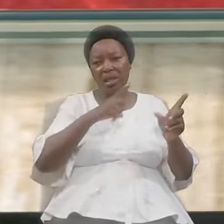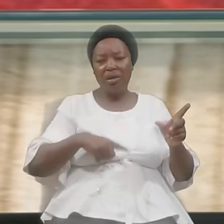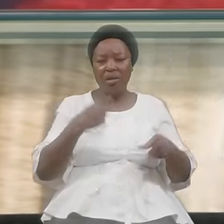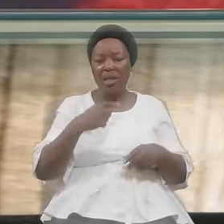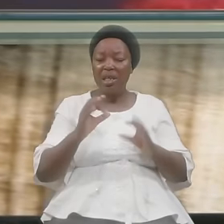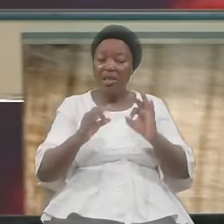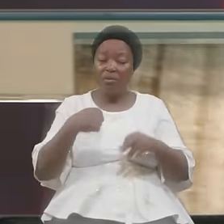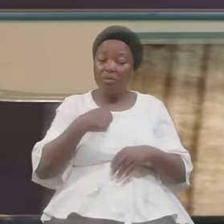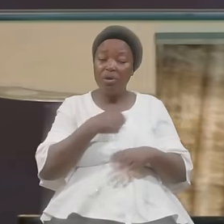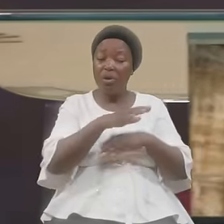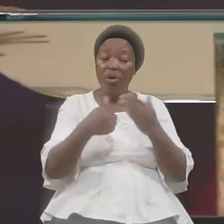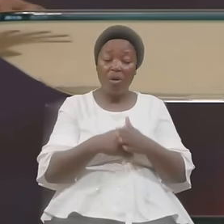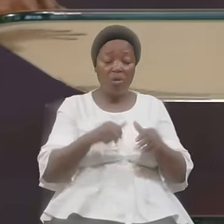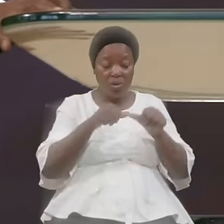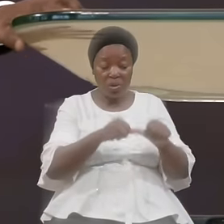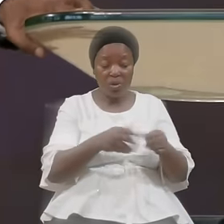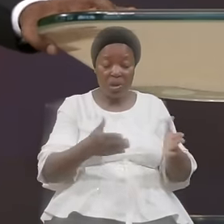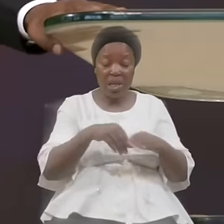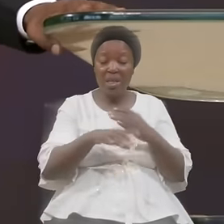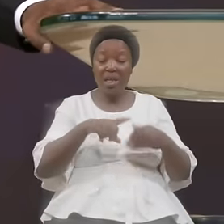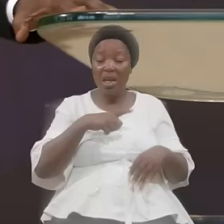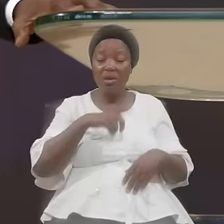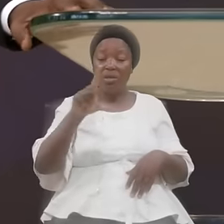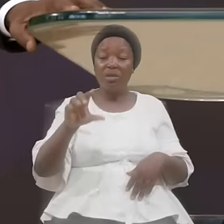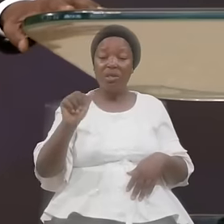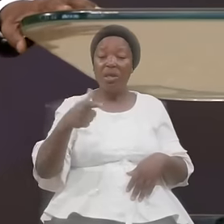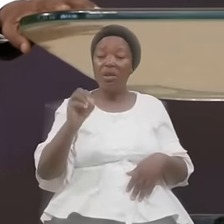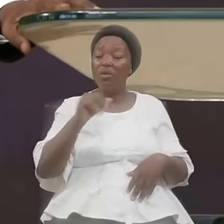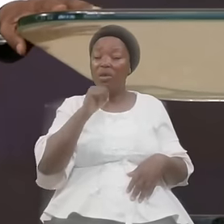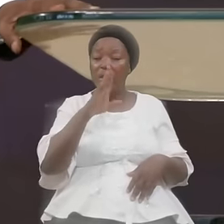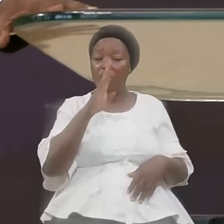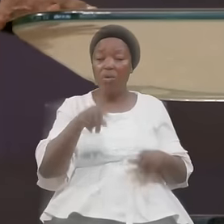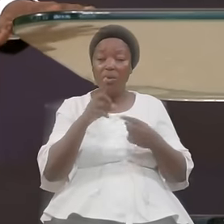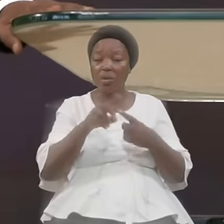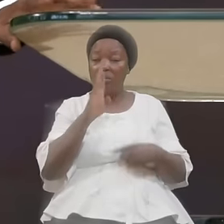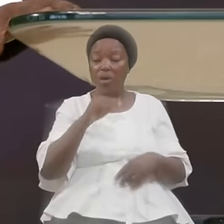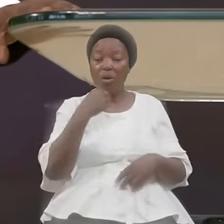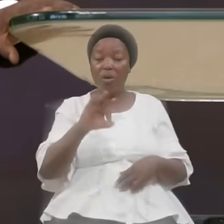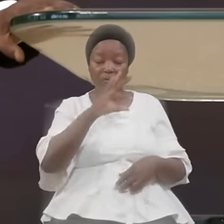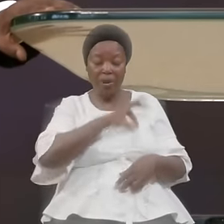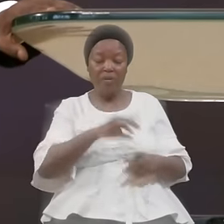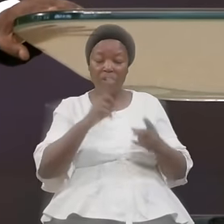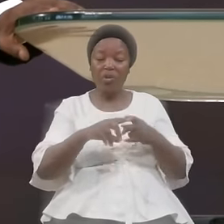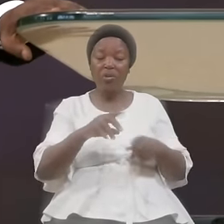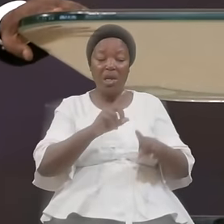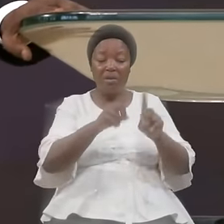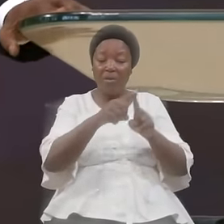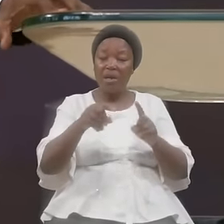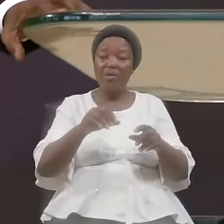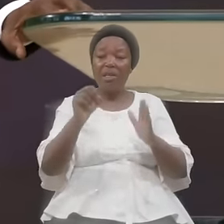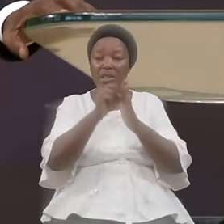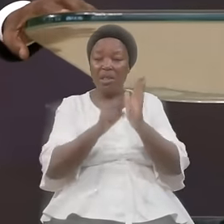Here We Are Not Going To Be Of Benefit To The Burial State And I Said You